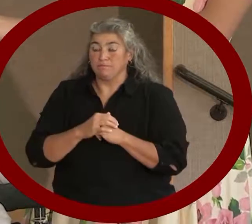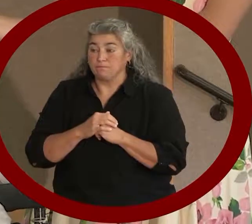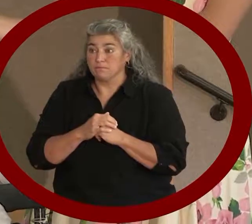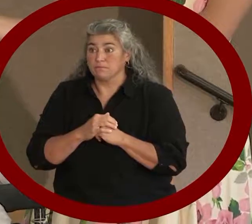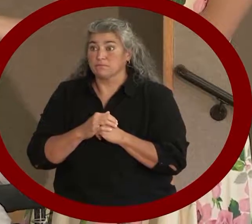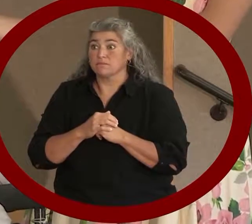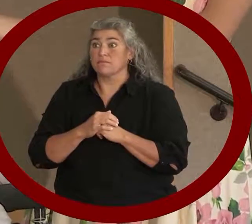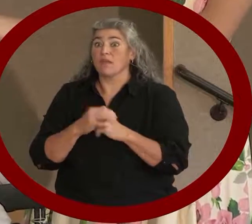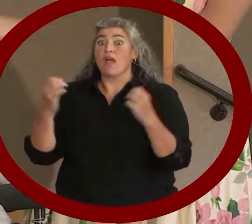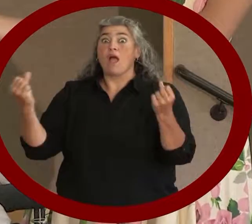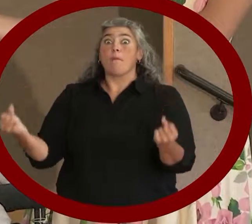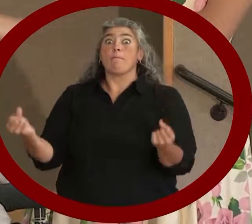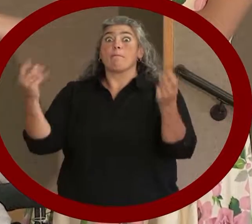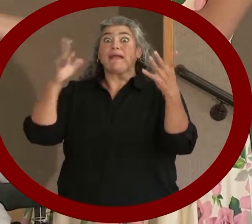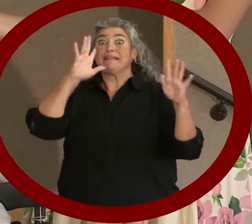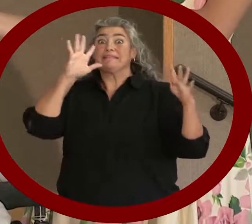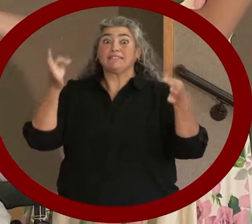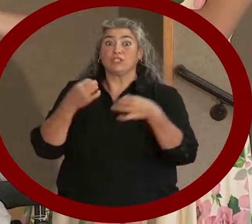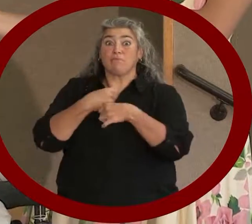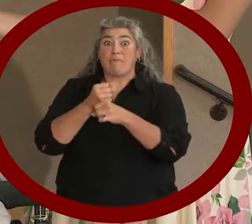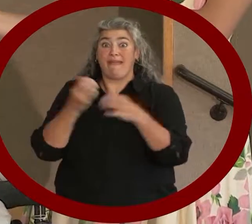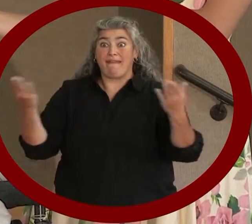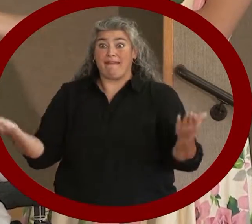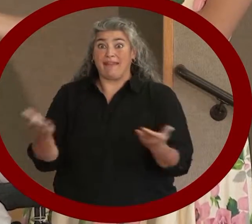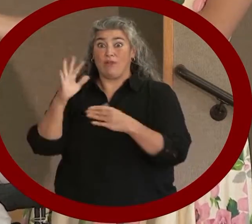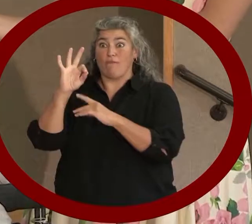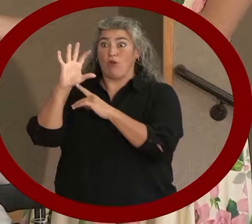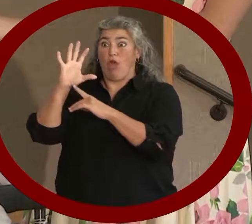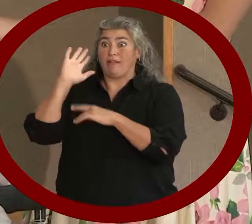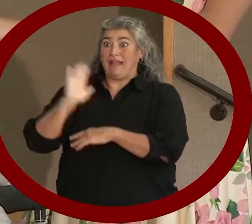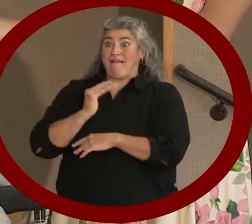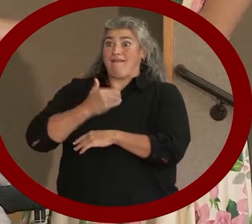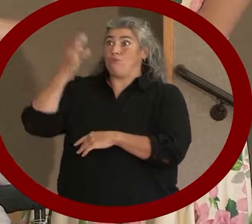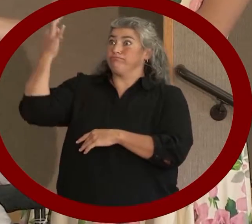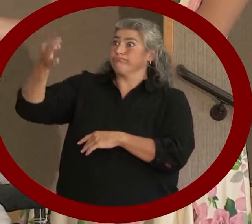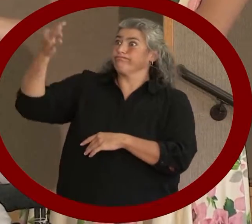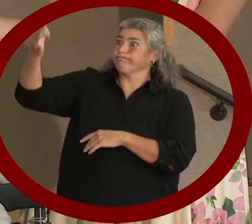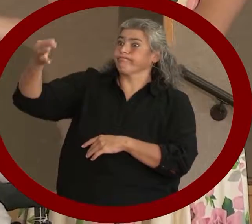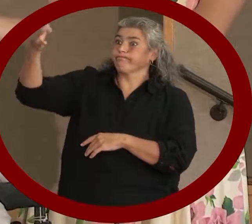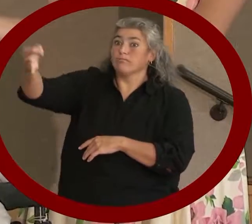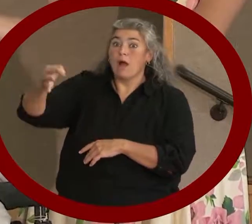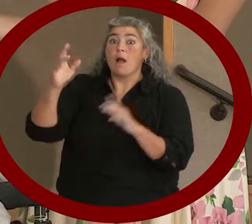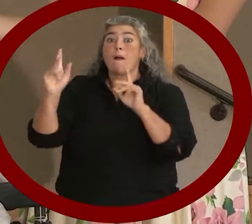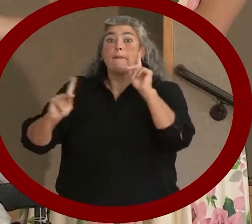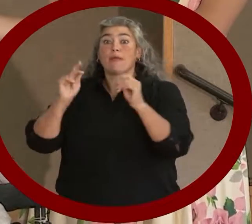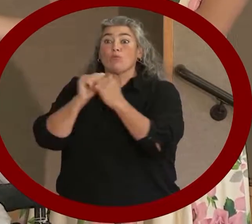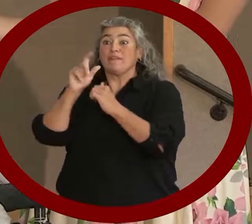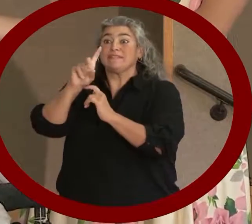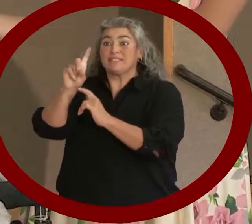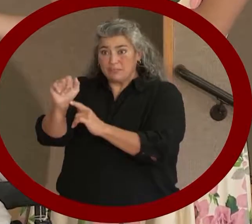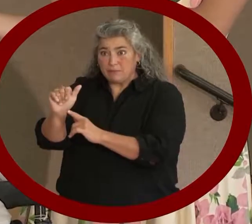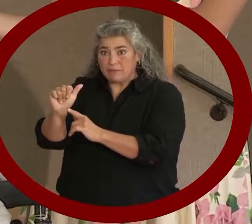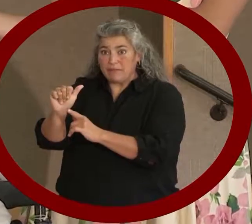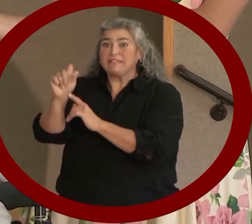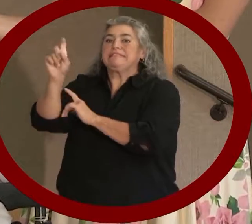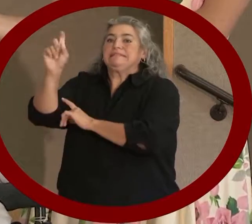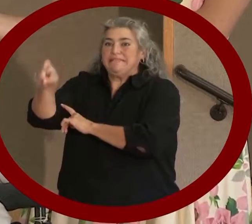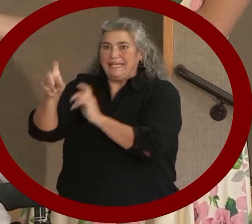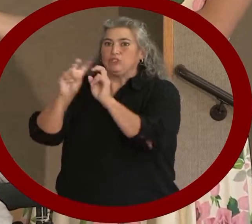will be made regarding the future of this great city, and people with disabilities also deserve a seat at that table. We need influential